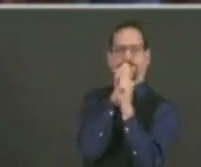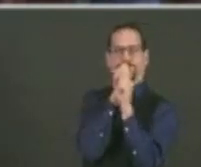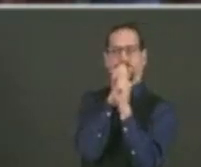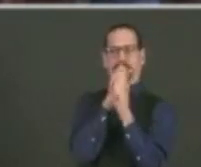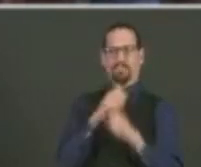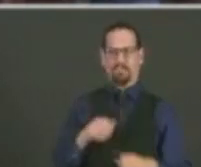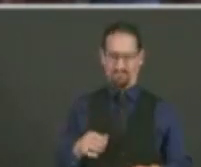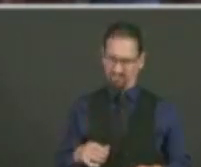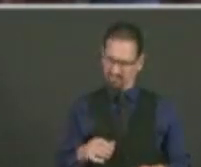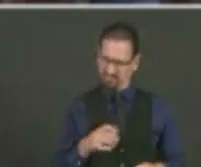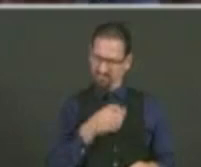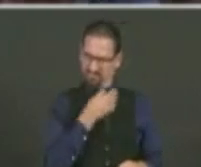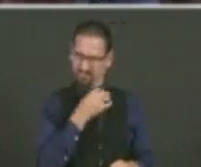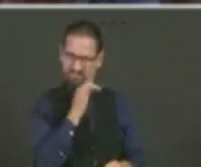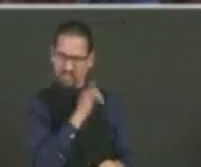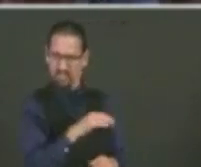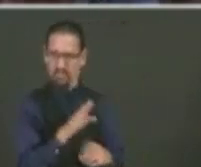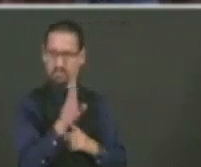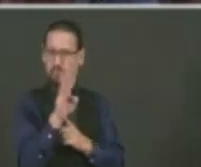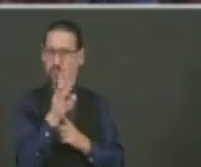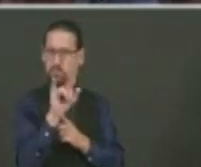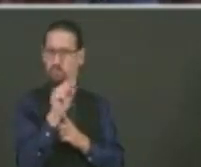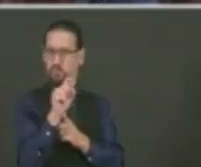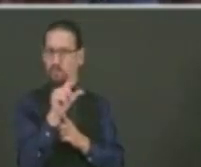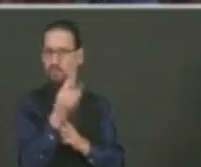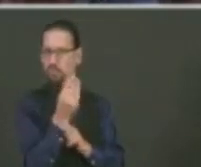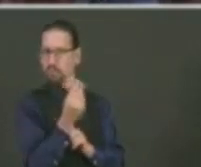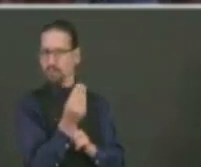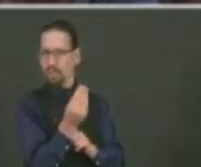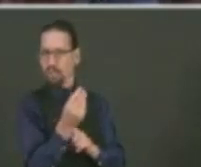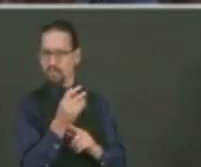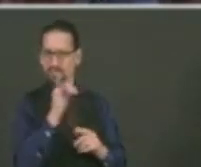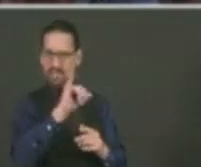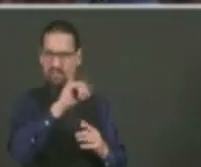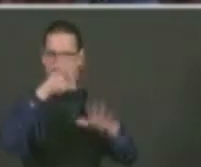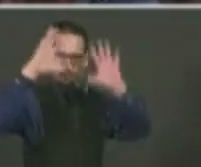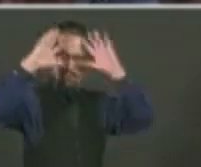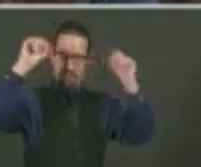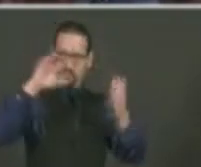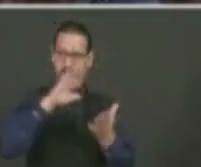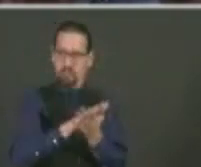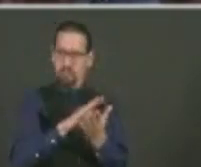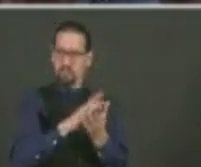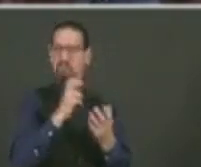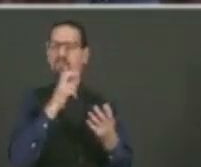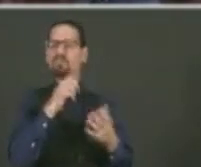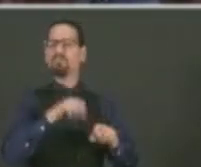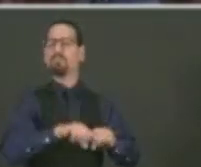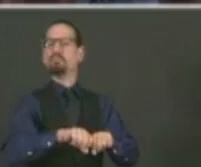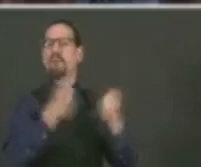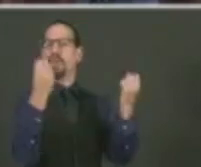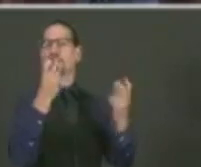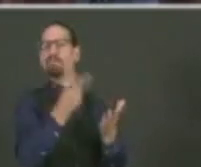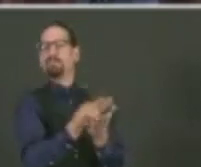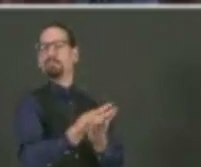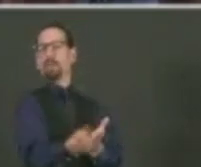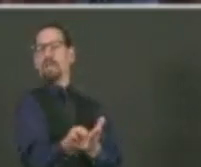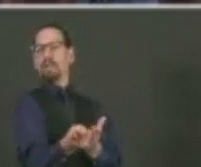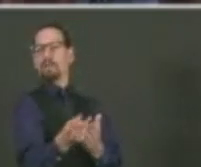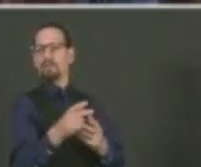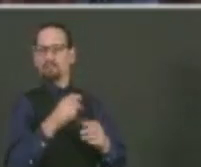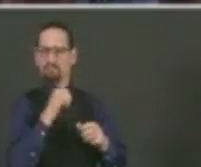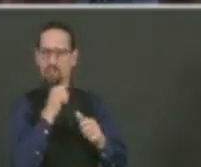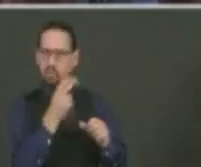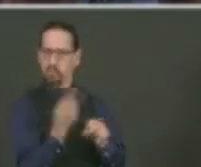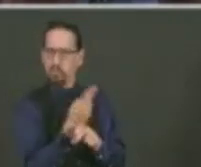Superintendent Jonathan Bryce to successfully adapt to what's been made available by the state? Or is this just a hopeless